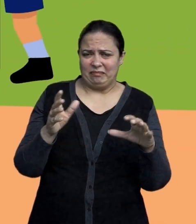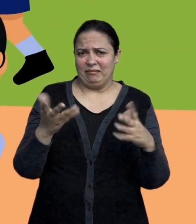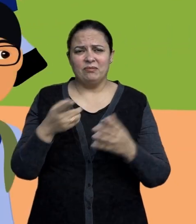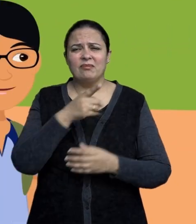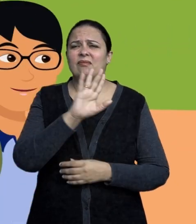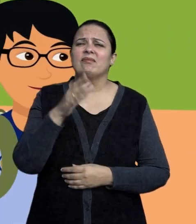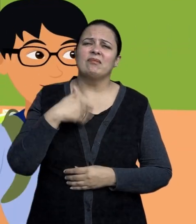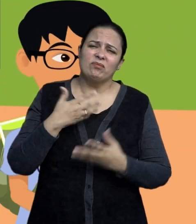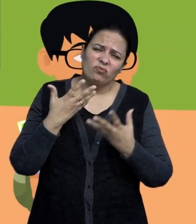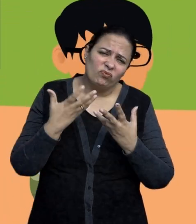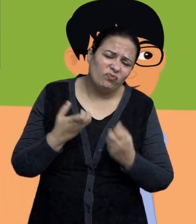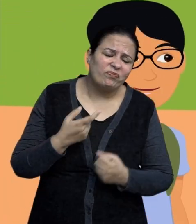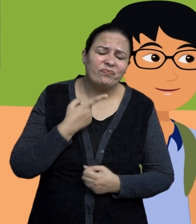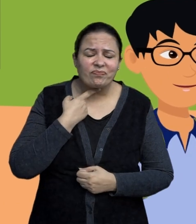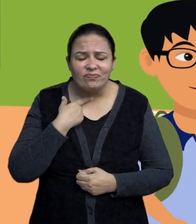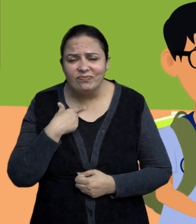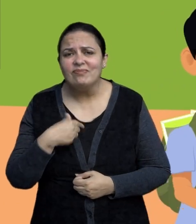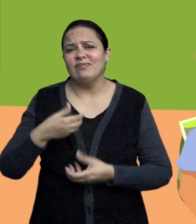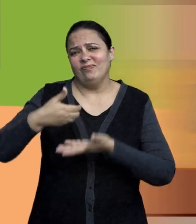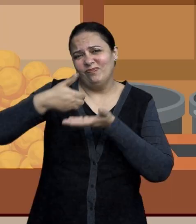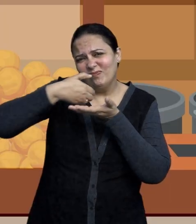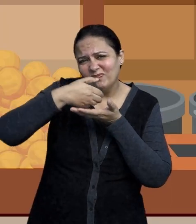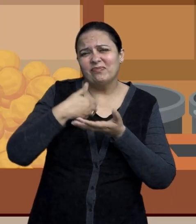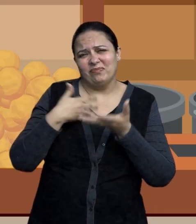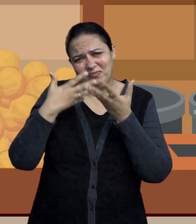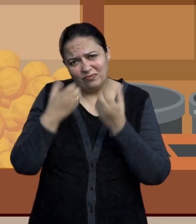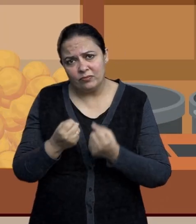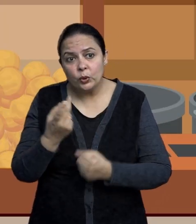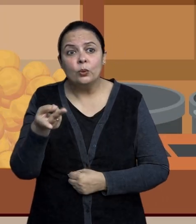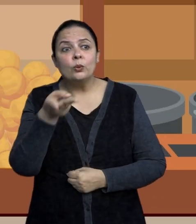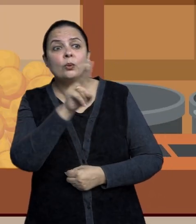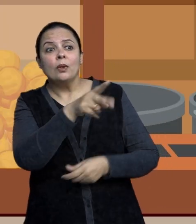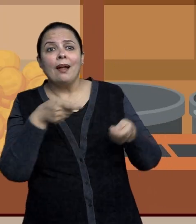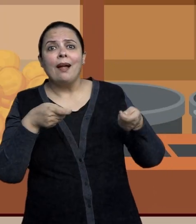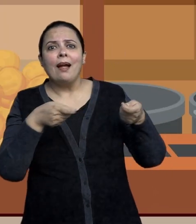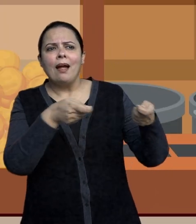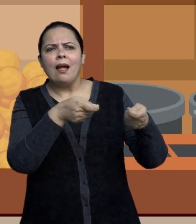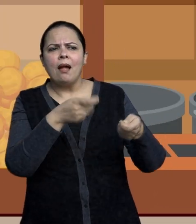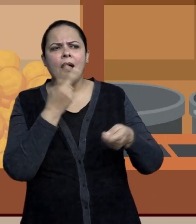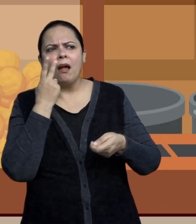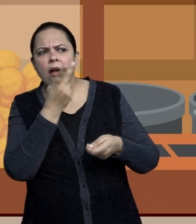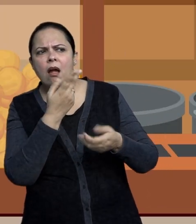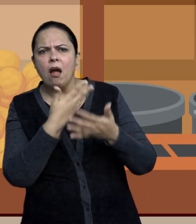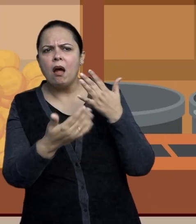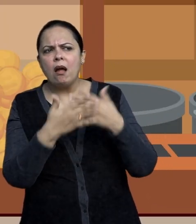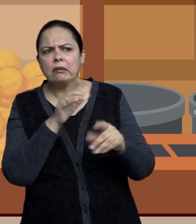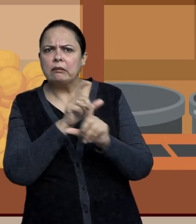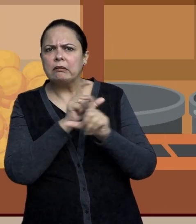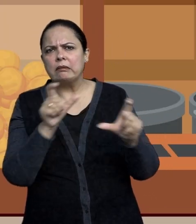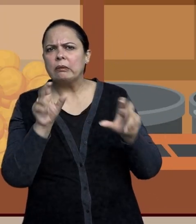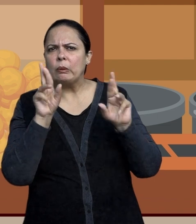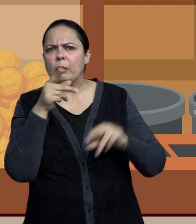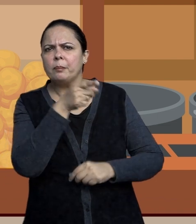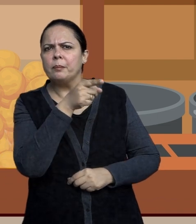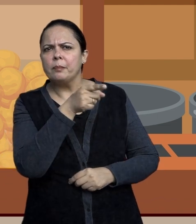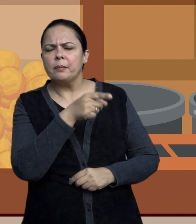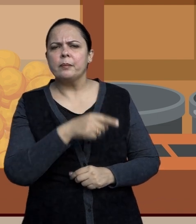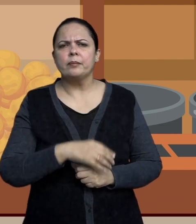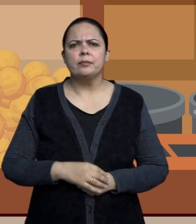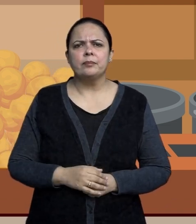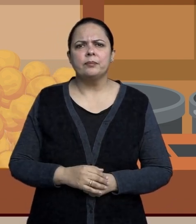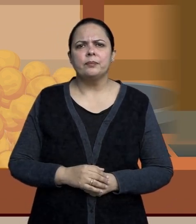really want to have kondappas. I will go to the other venue. He is more hygienic and clean.